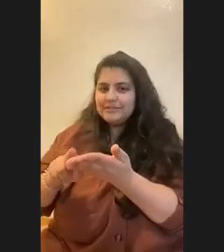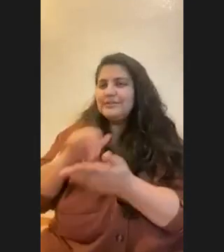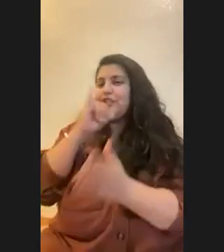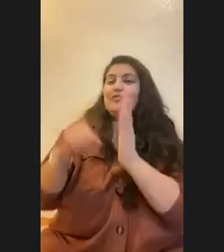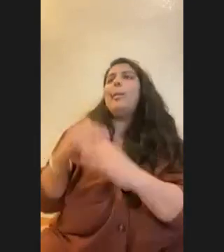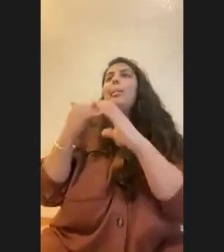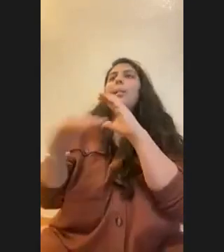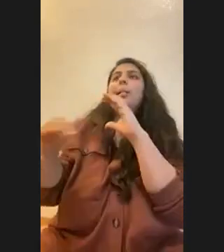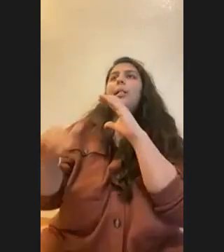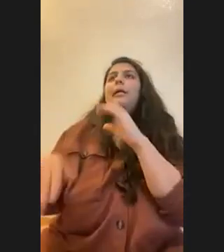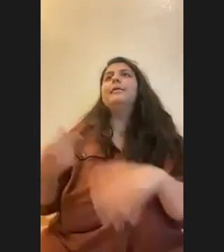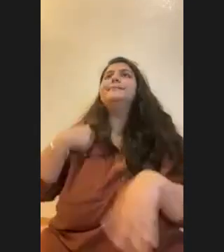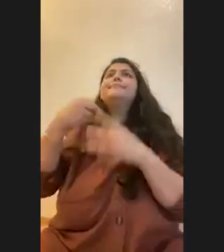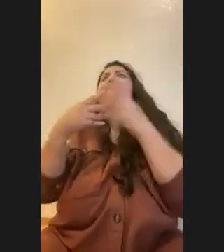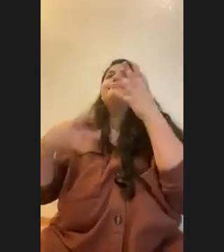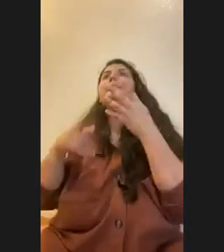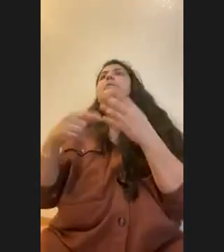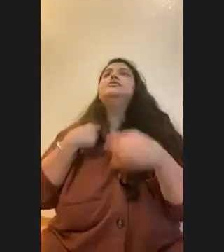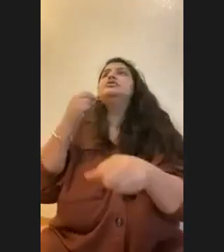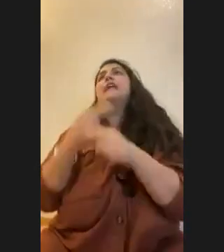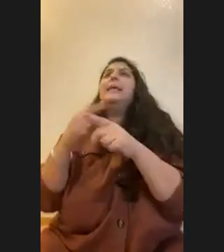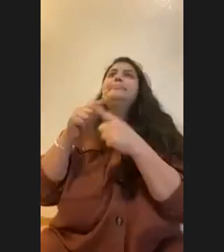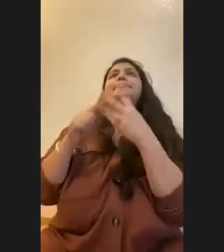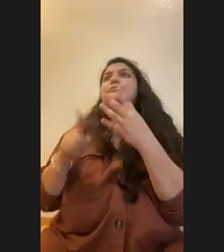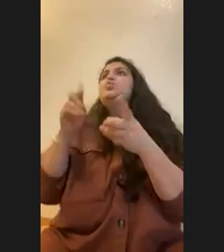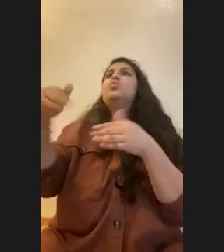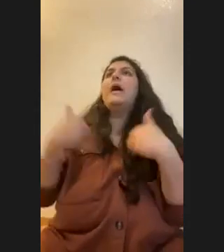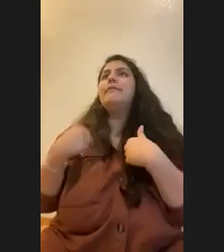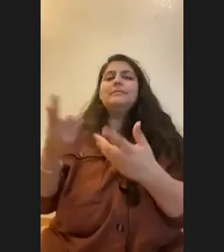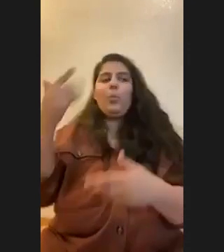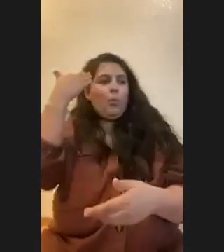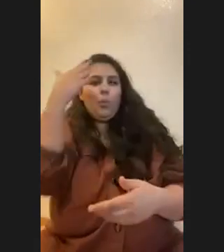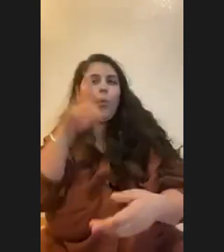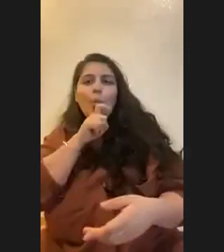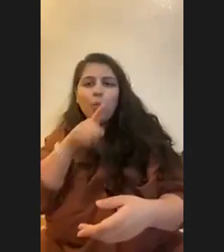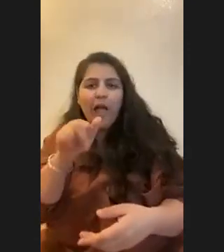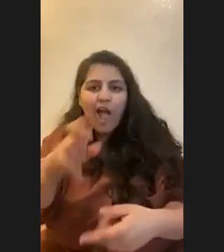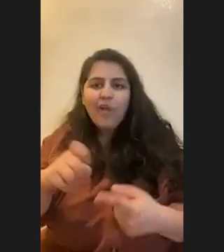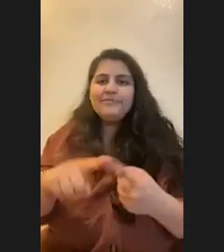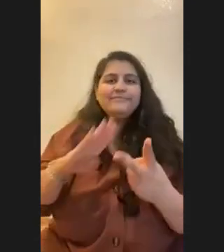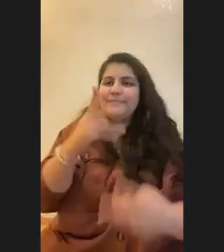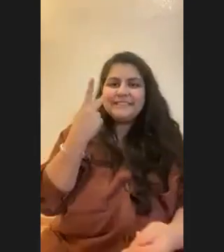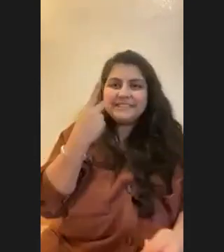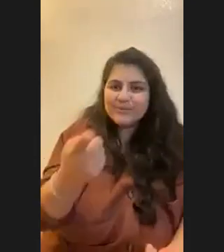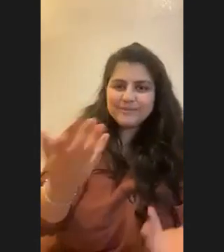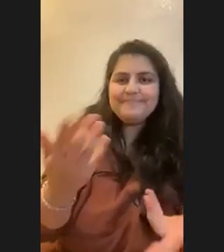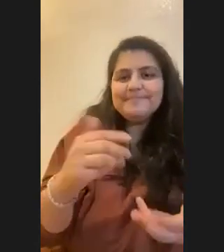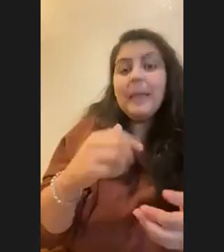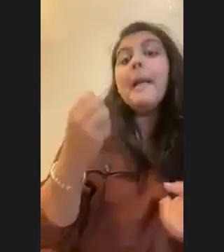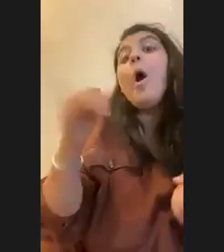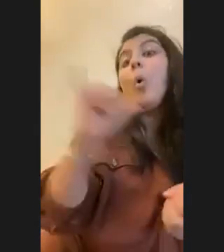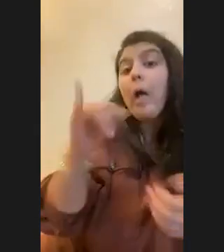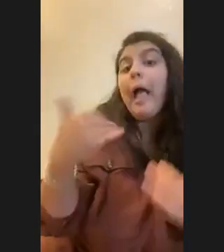blah, blah, blah. And that, do you have any positions in your lab? And they don't know you and they don't, they've never even seen you. There's also a lot of opportunities you can get with your